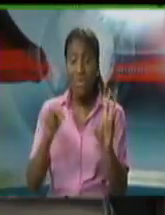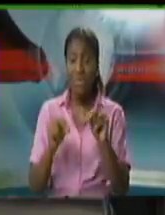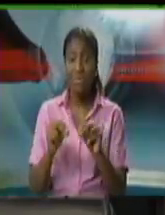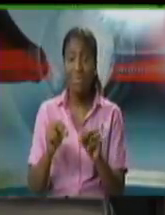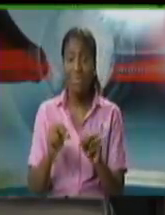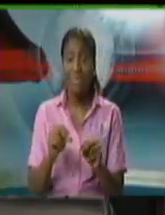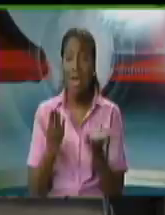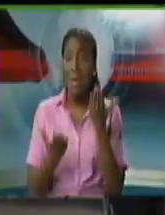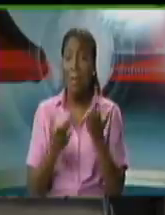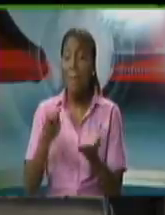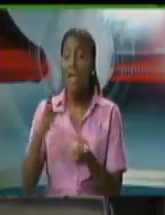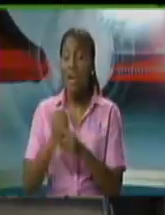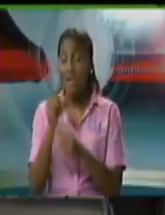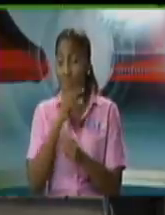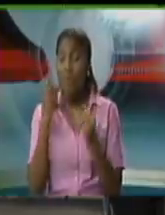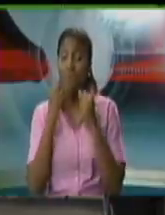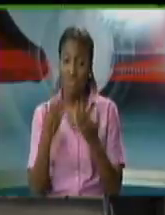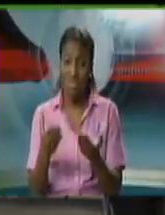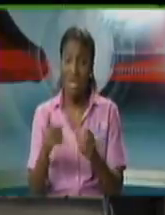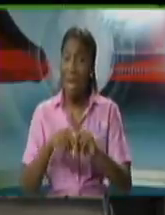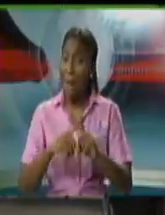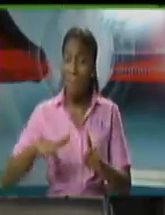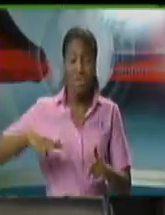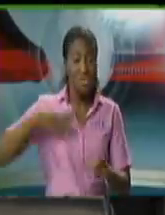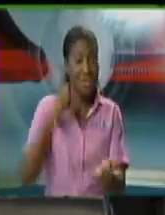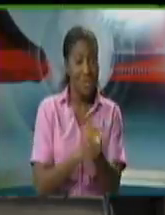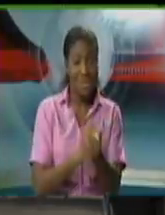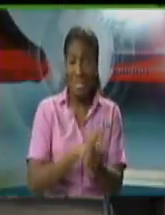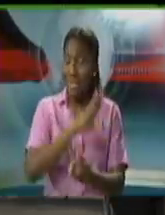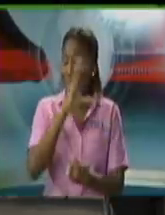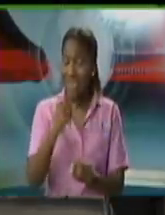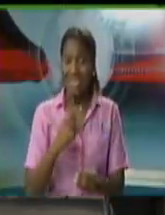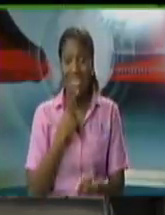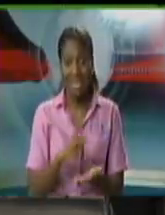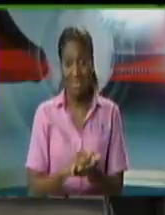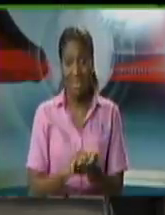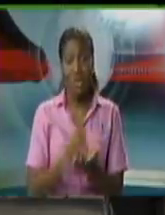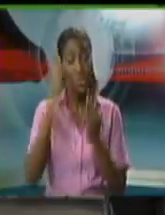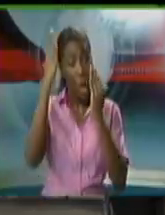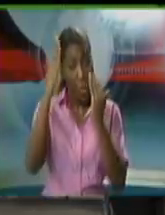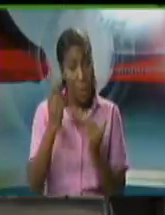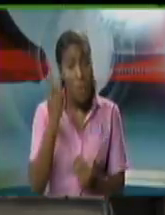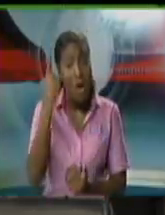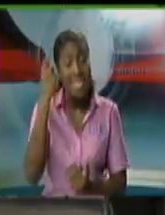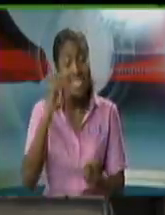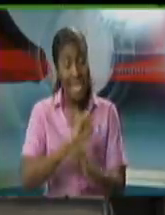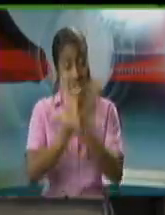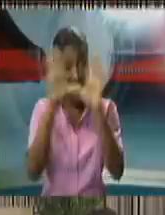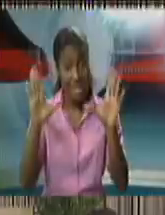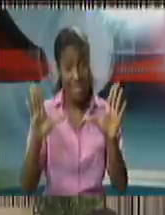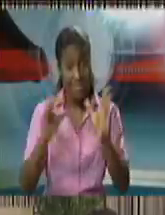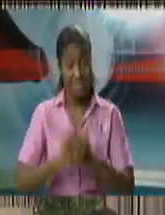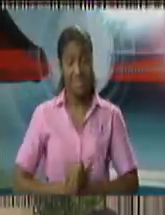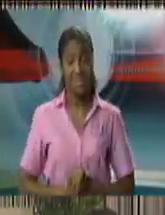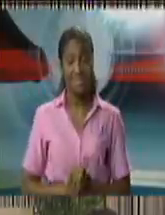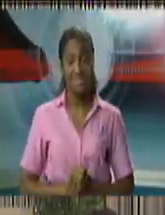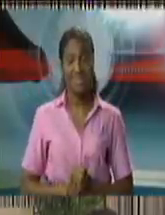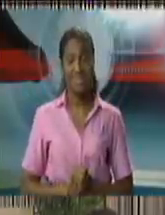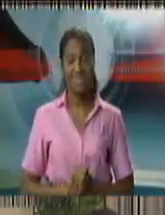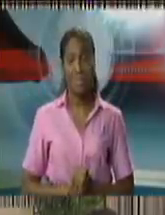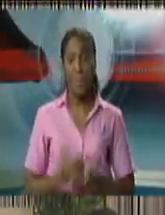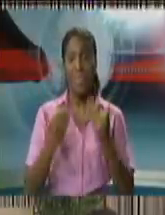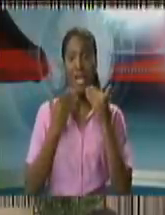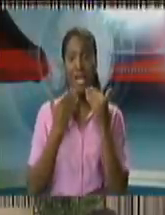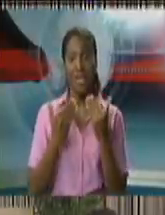in the public record by the chief medical officer i hope that clarifies the issue mr uh b harry thank you very